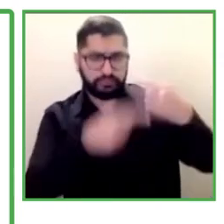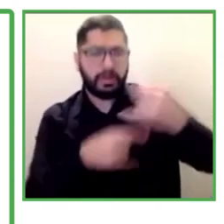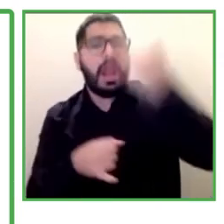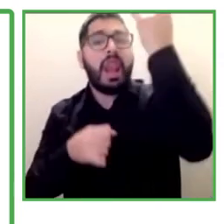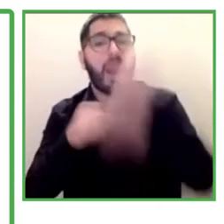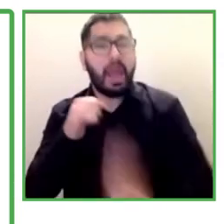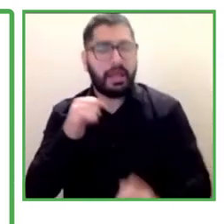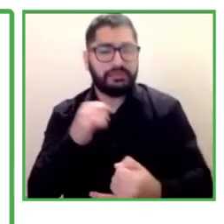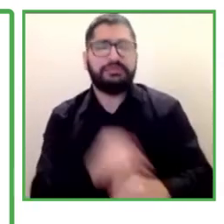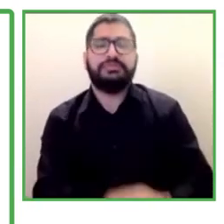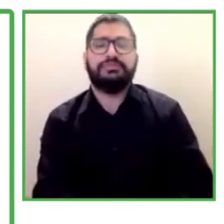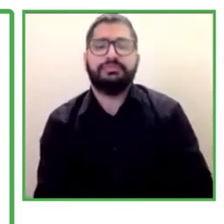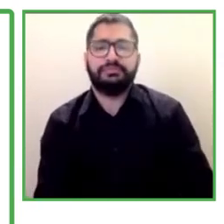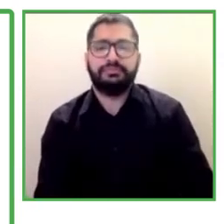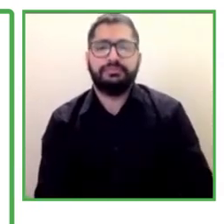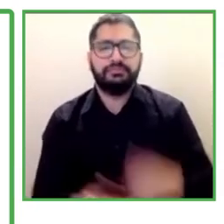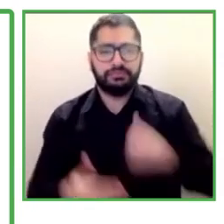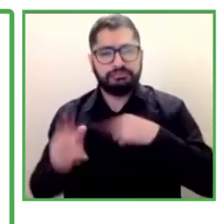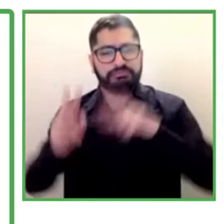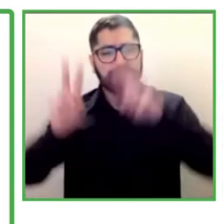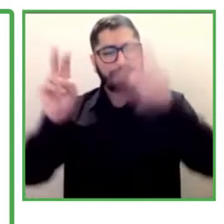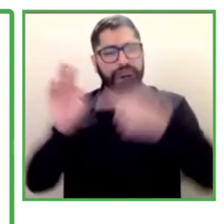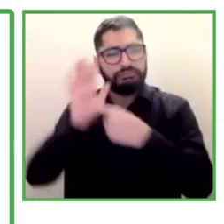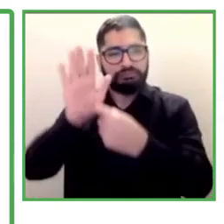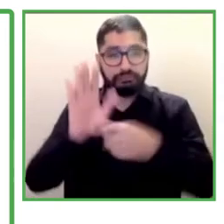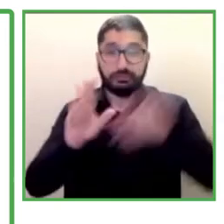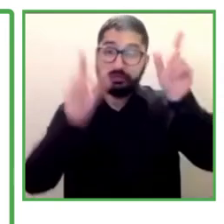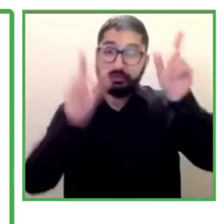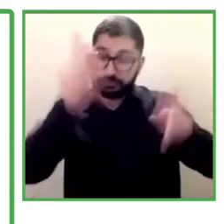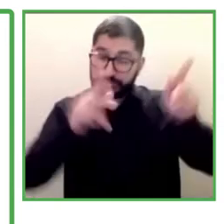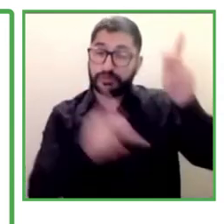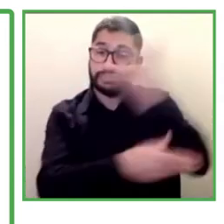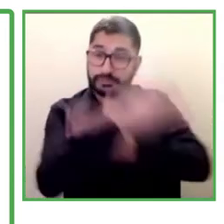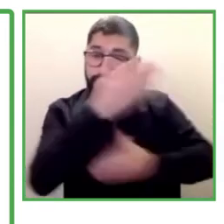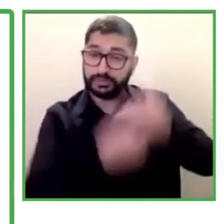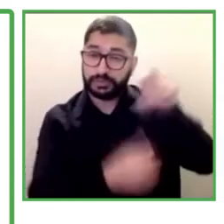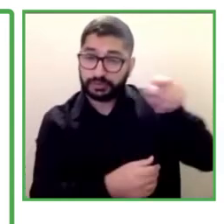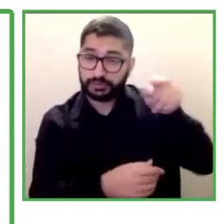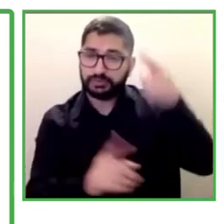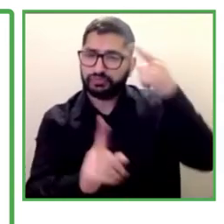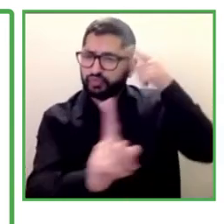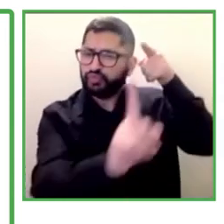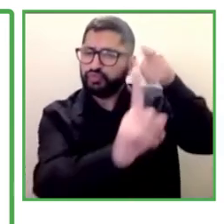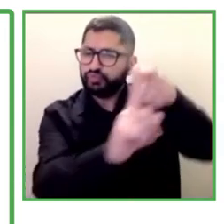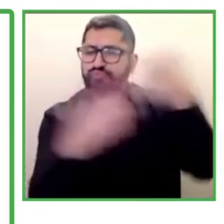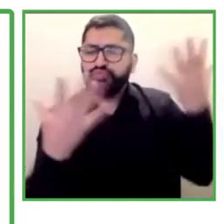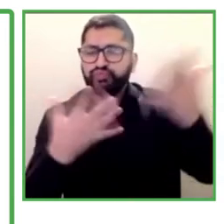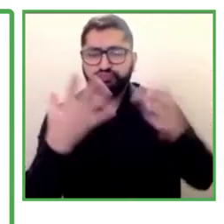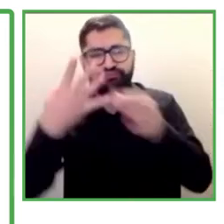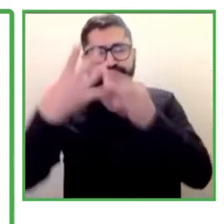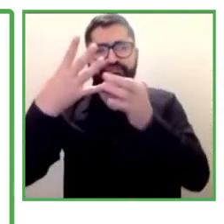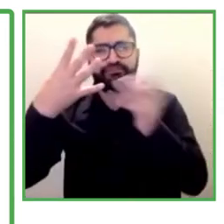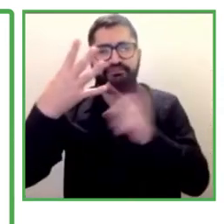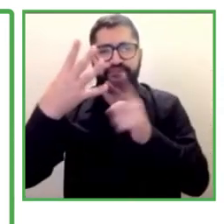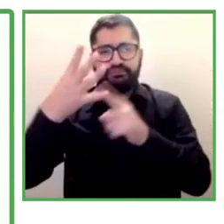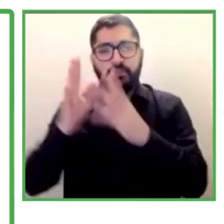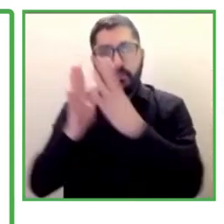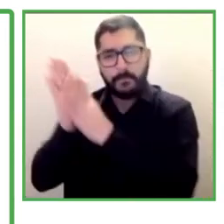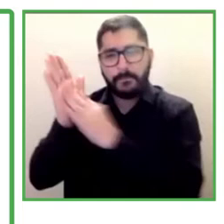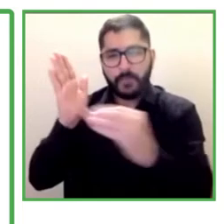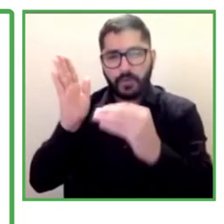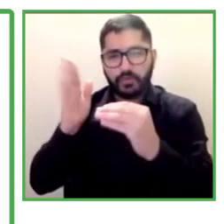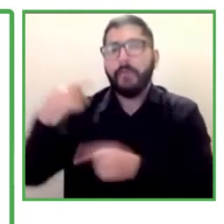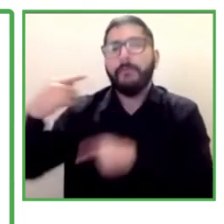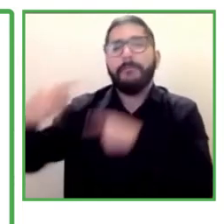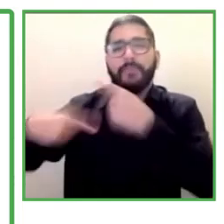And finally, I wanted to refer to the people with disabilities that are protagonists of the process, and